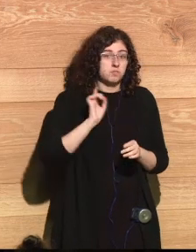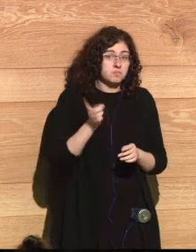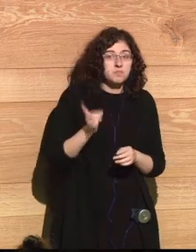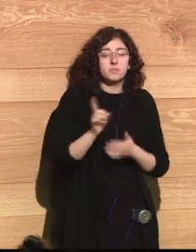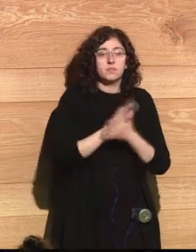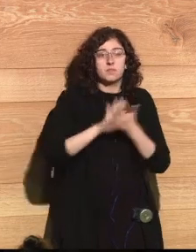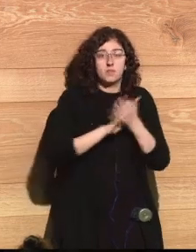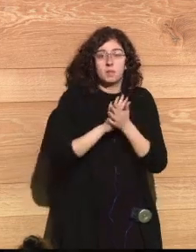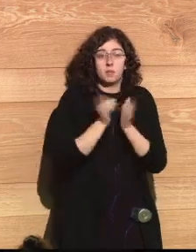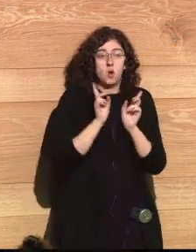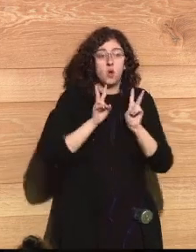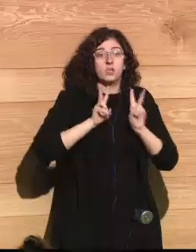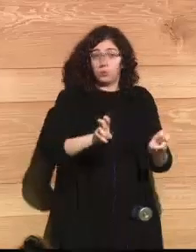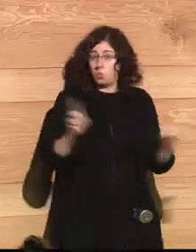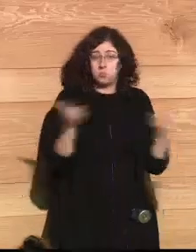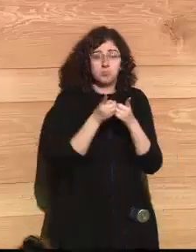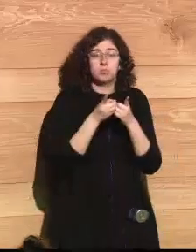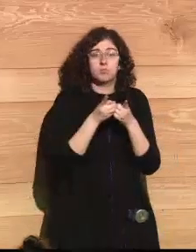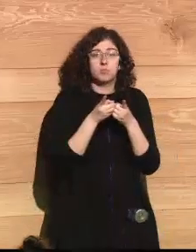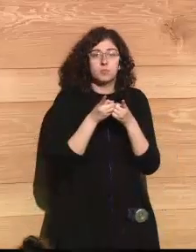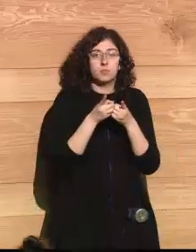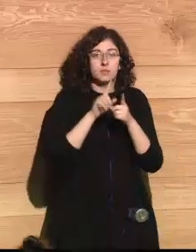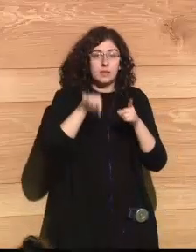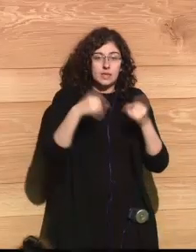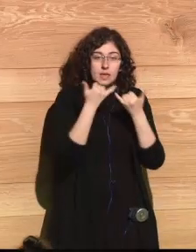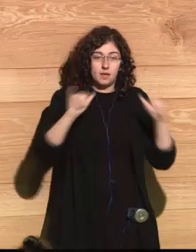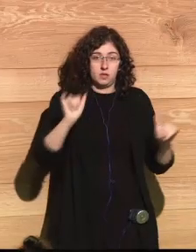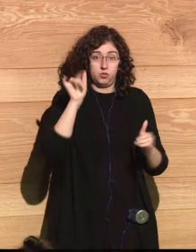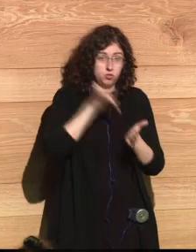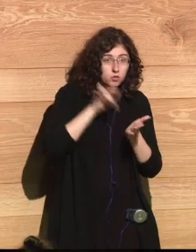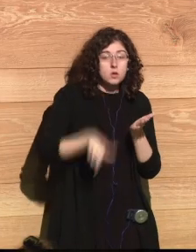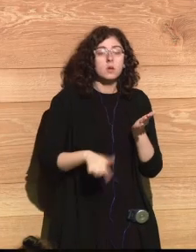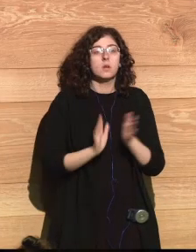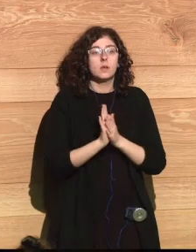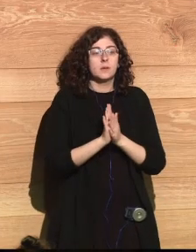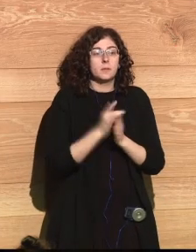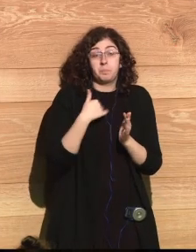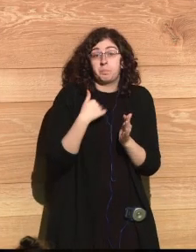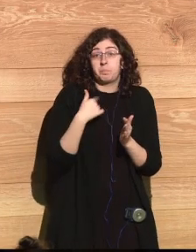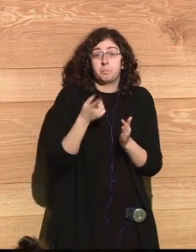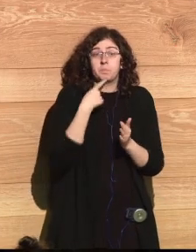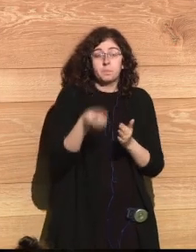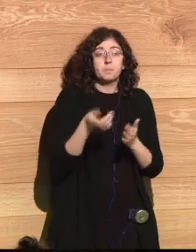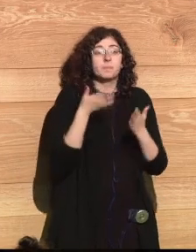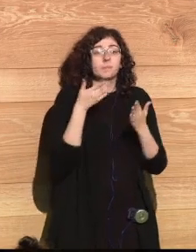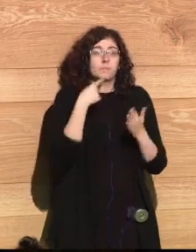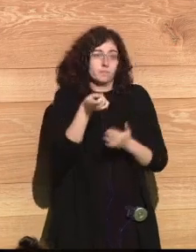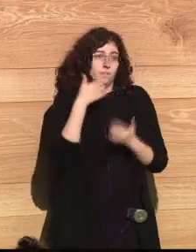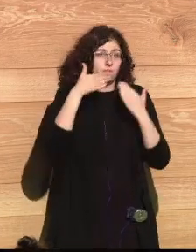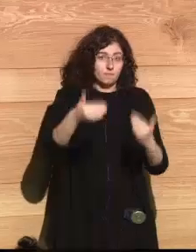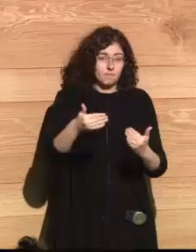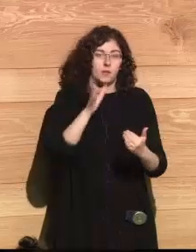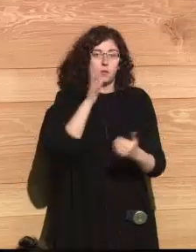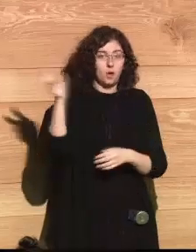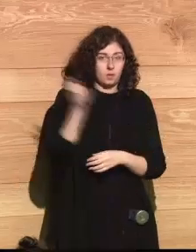we just wanted to make a very brief introduction to this event today so on my